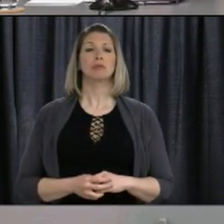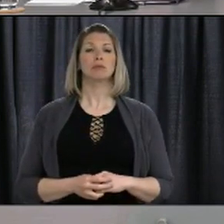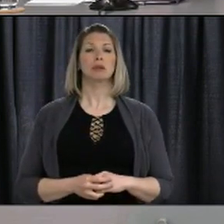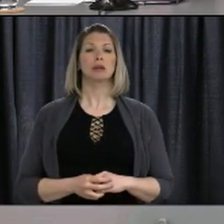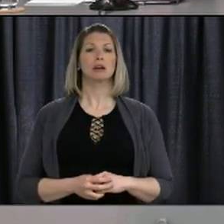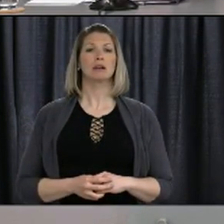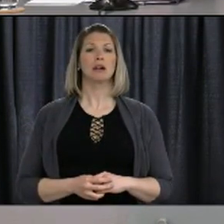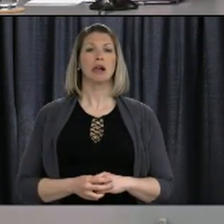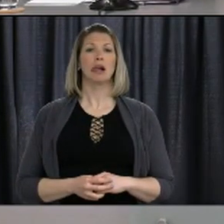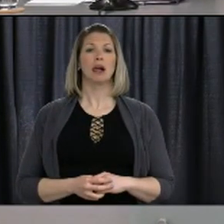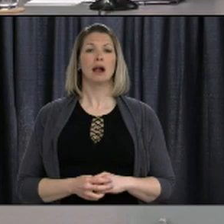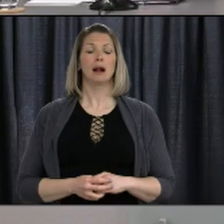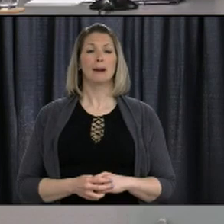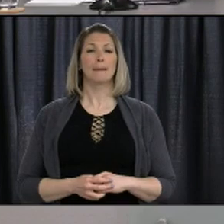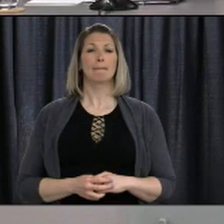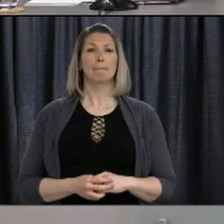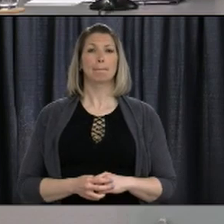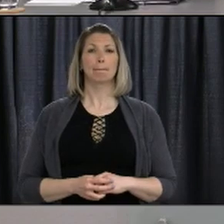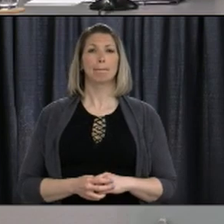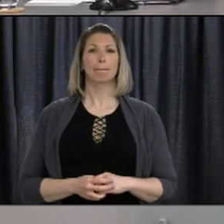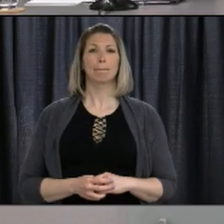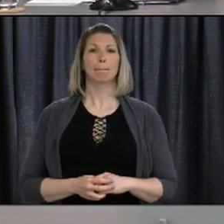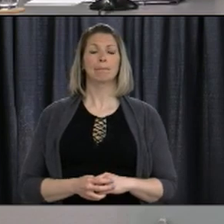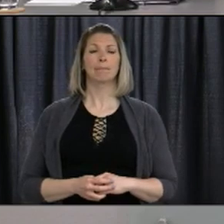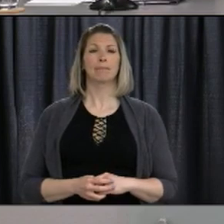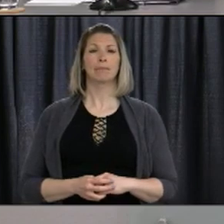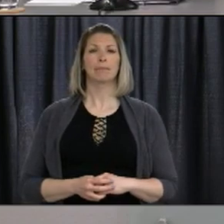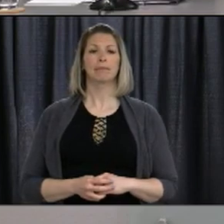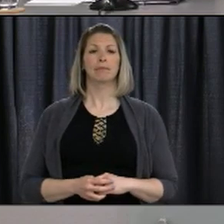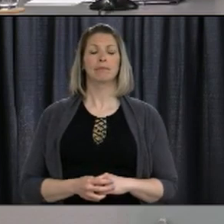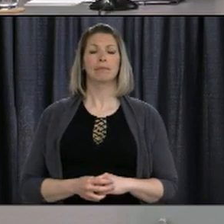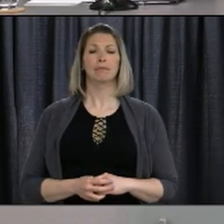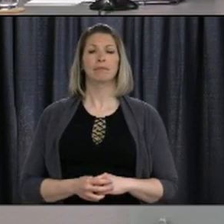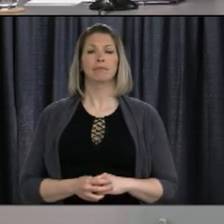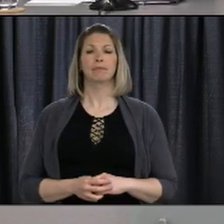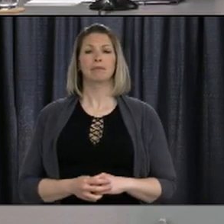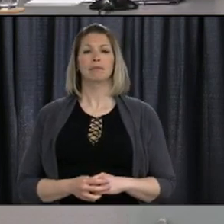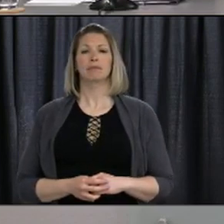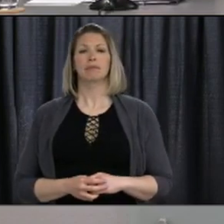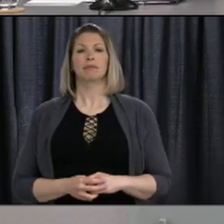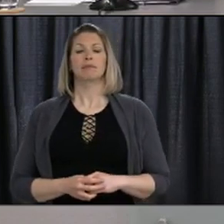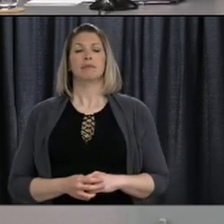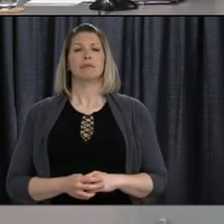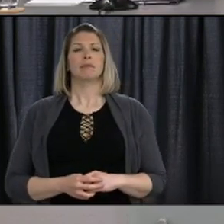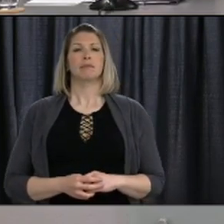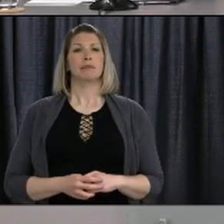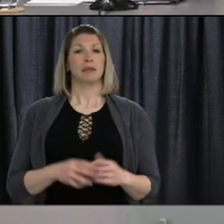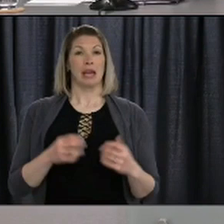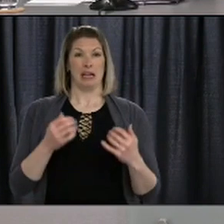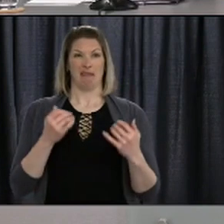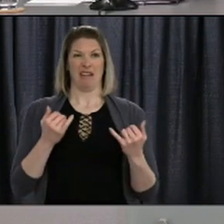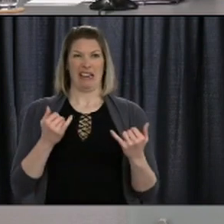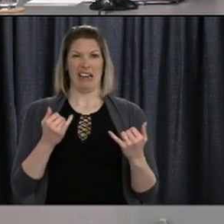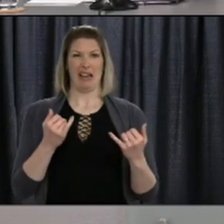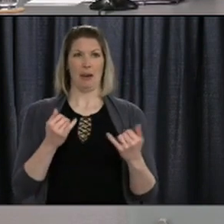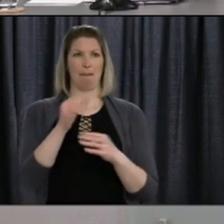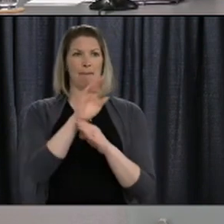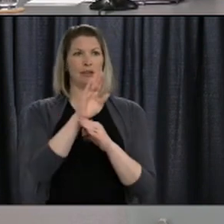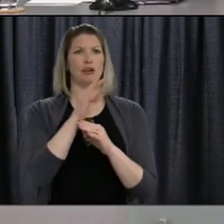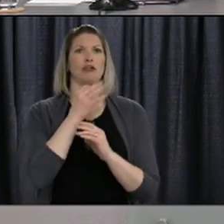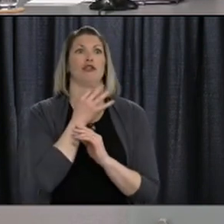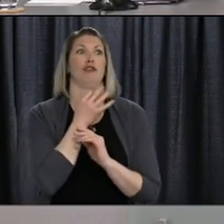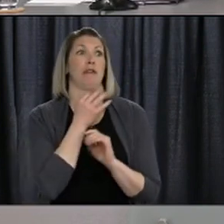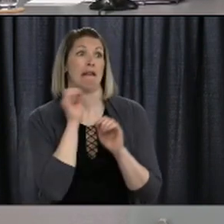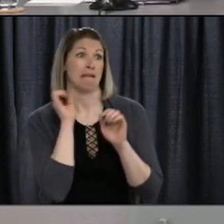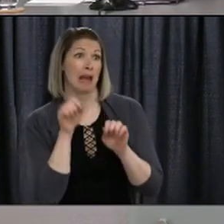So how is the government going to navigate to the logjam of businesses all not wanting to know at once if they qualify at each Alert